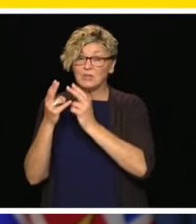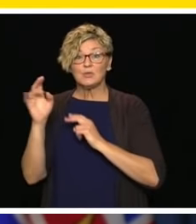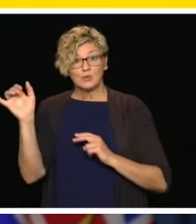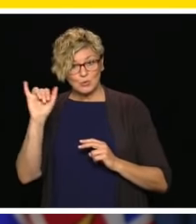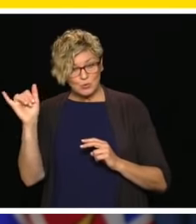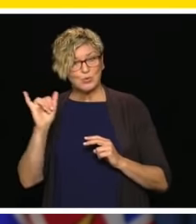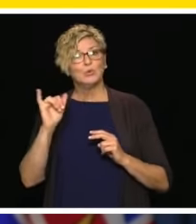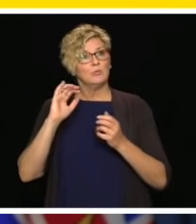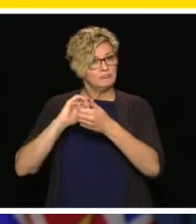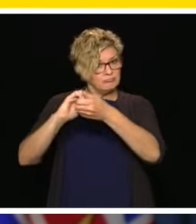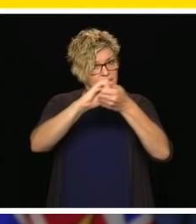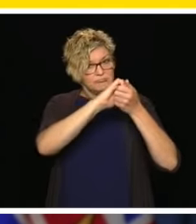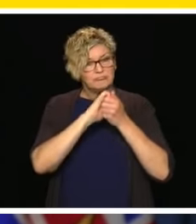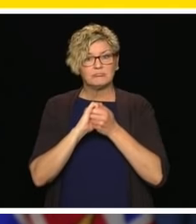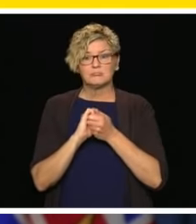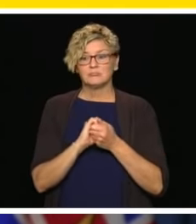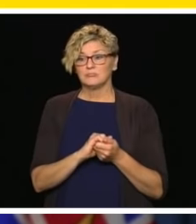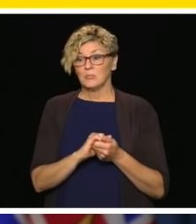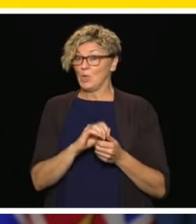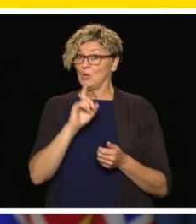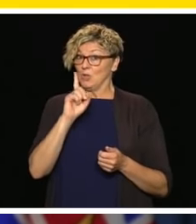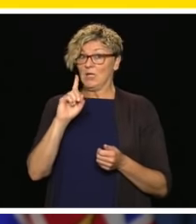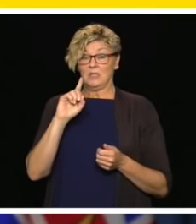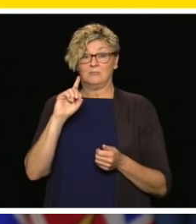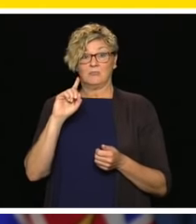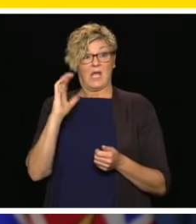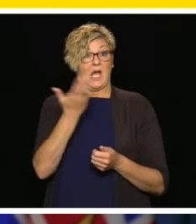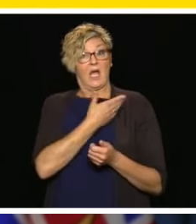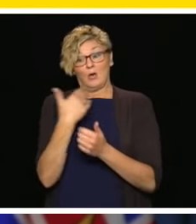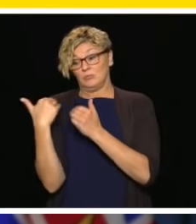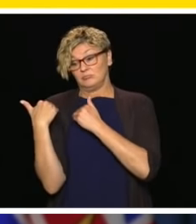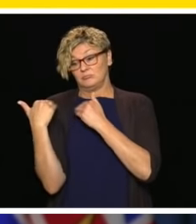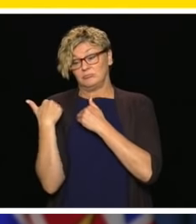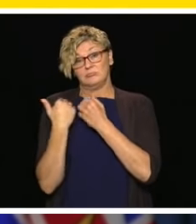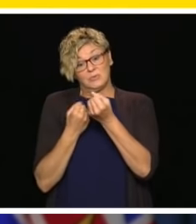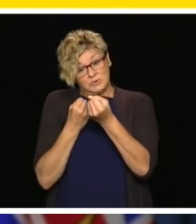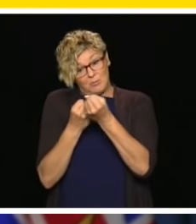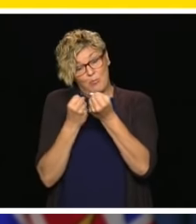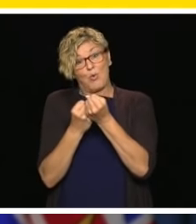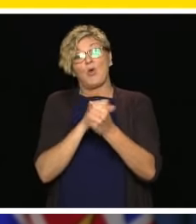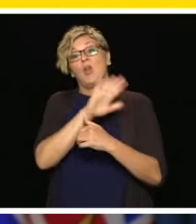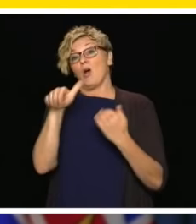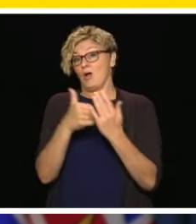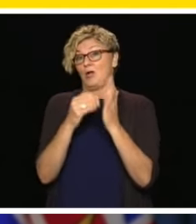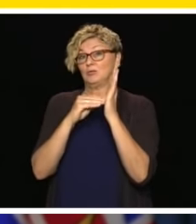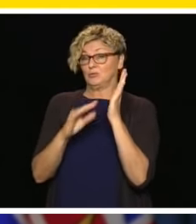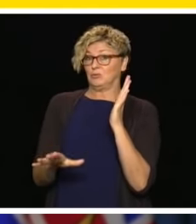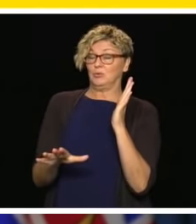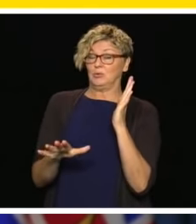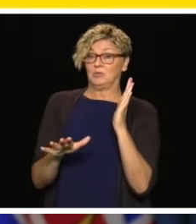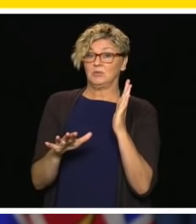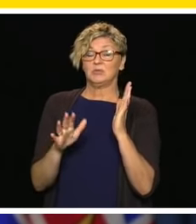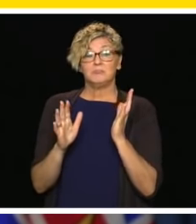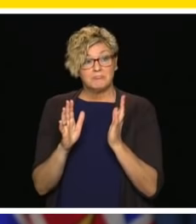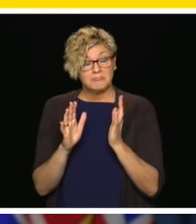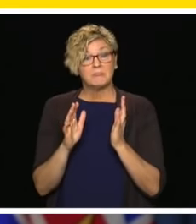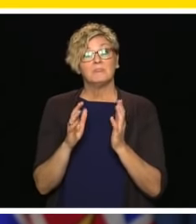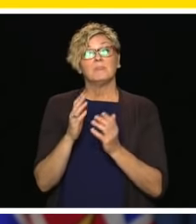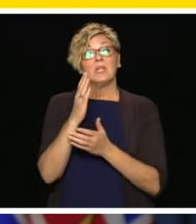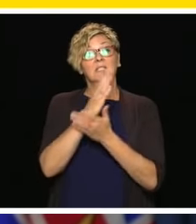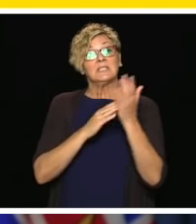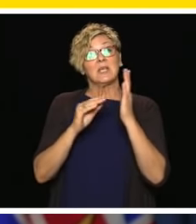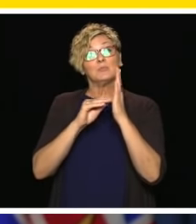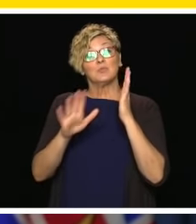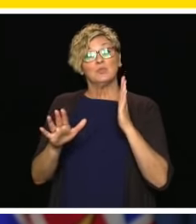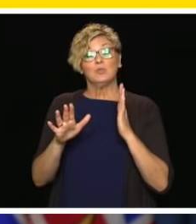manage and accommodate that. We have to support all students. There are a lot of students who will significantly benefit